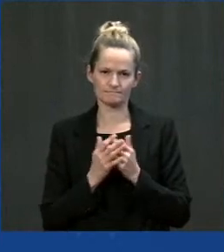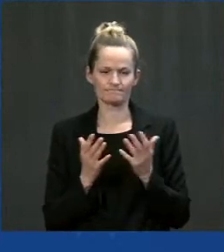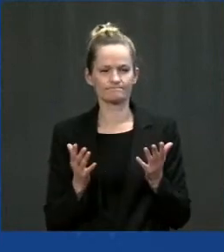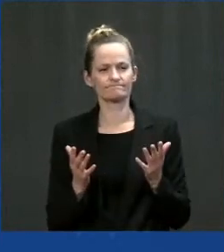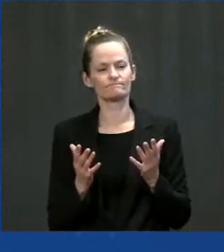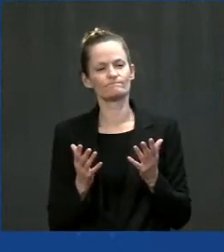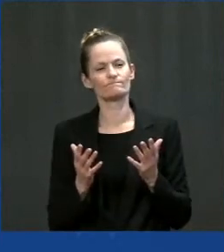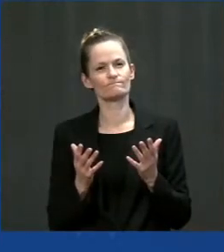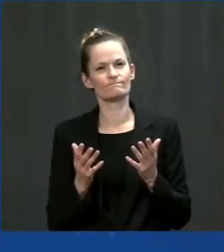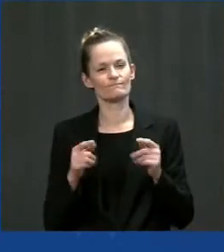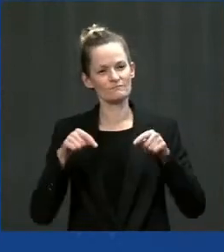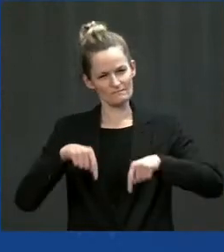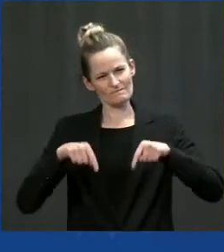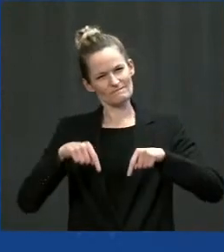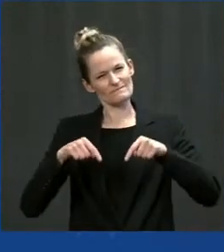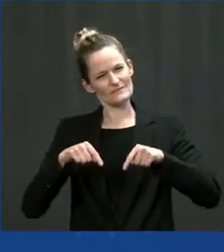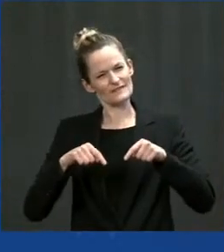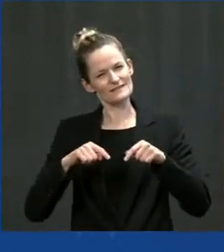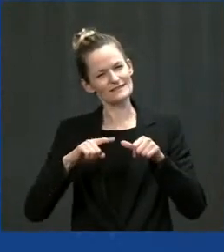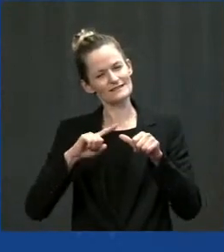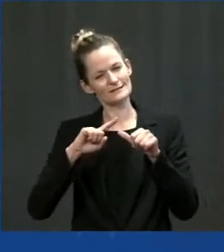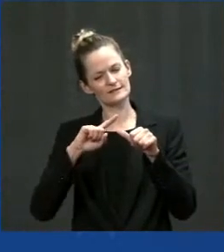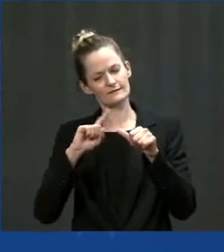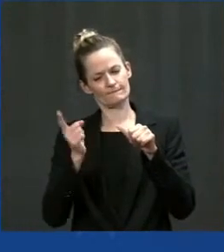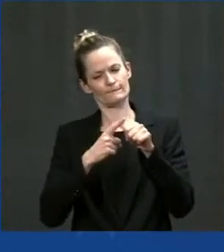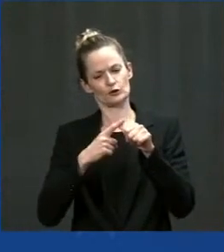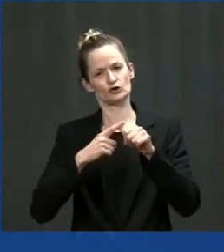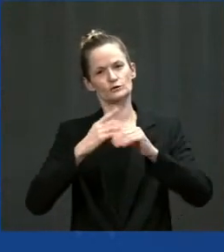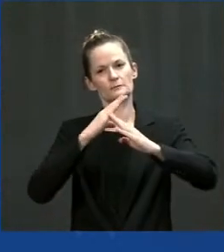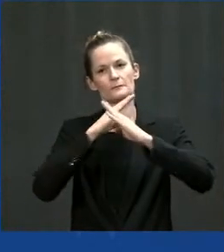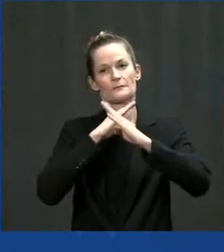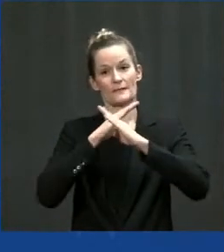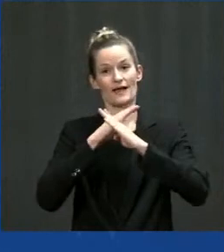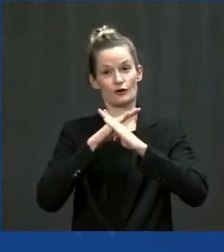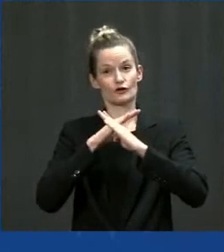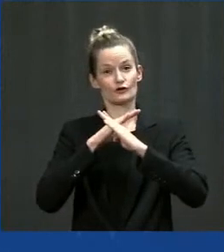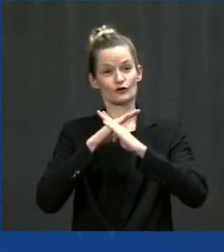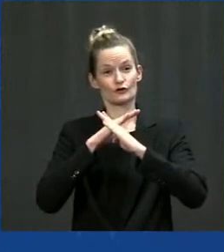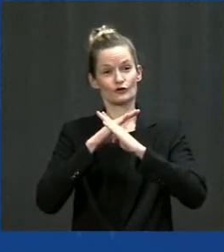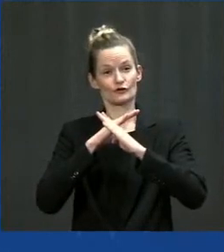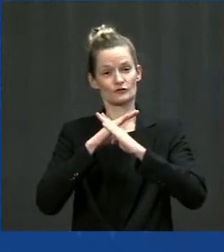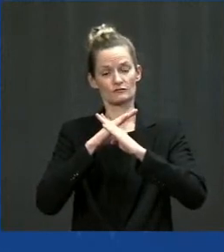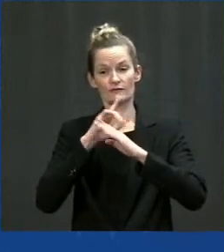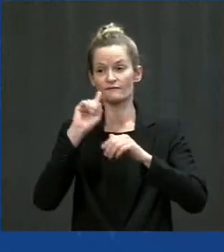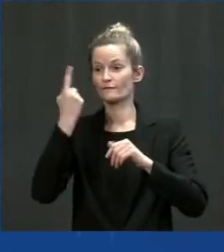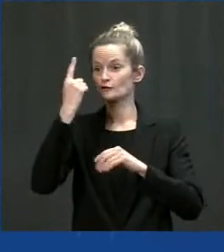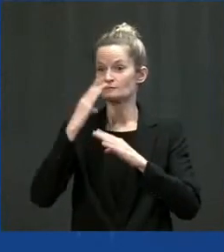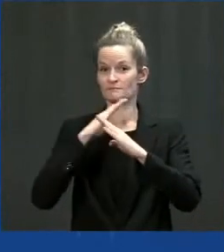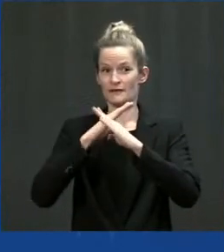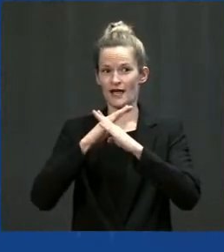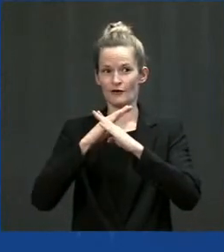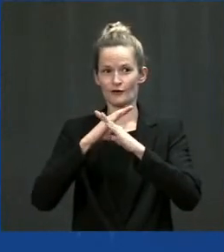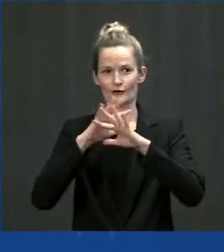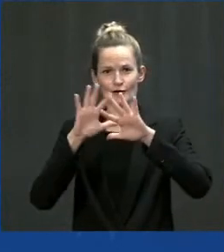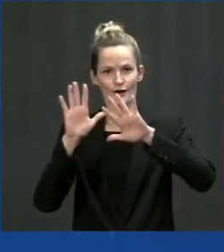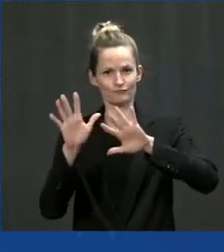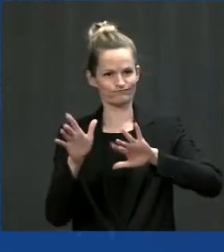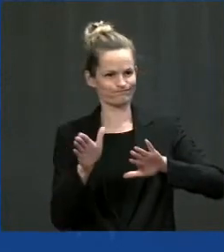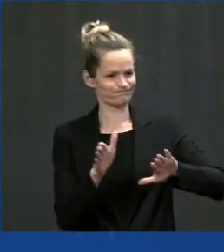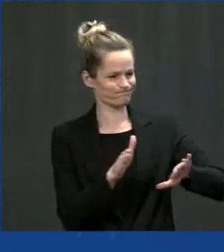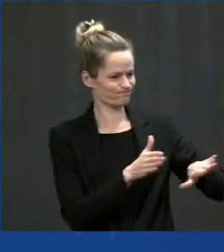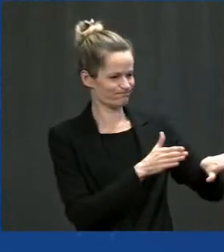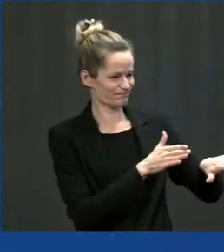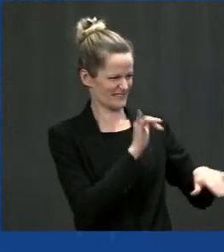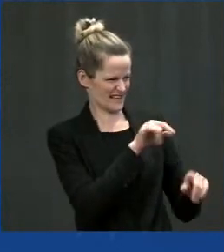big barrier in a bipartisan way, I really believe that doesn't make everything easy,